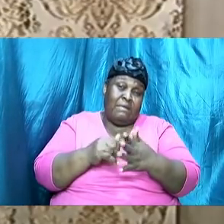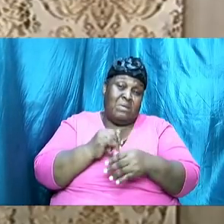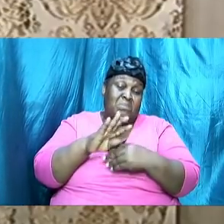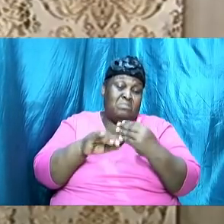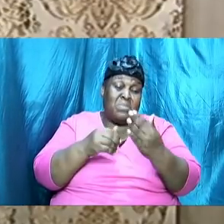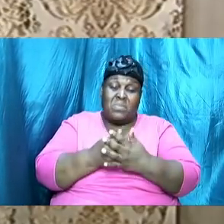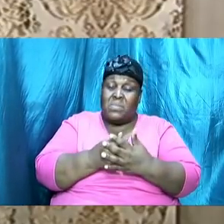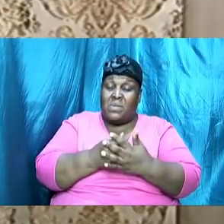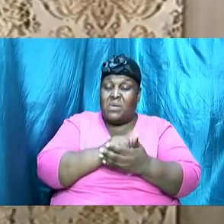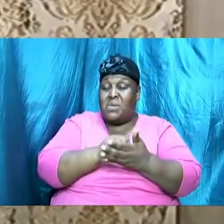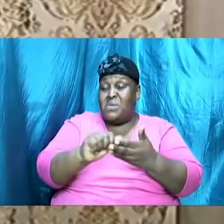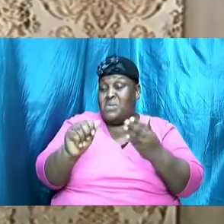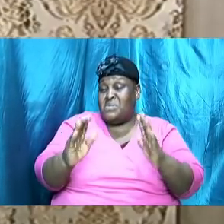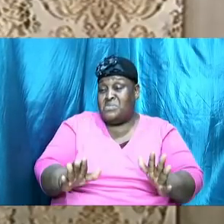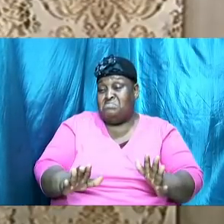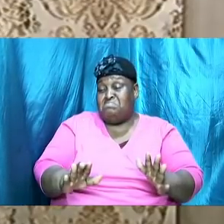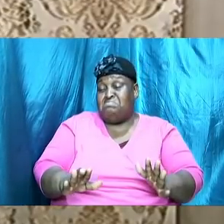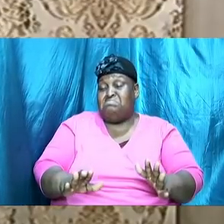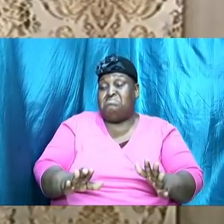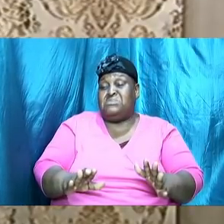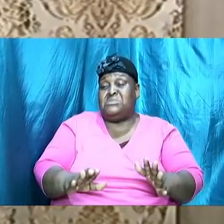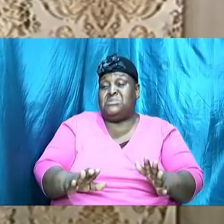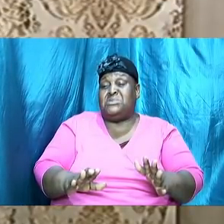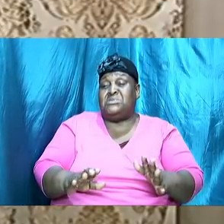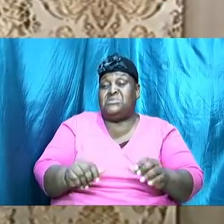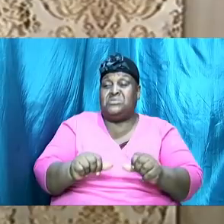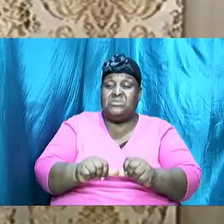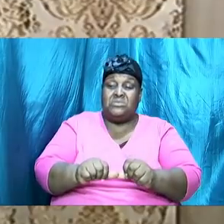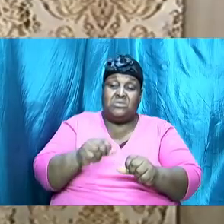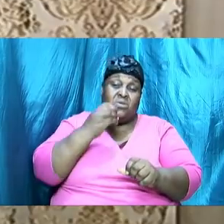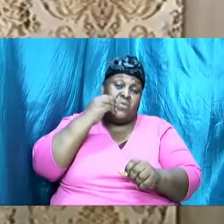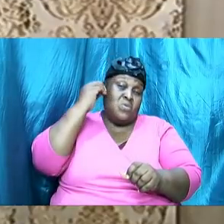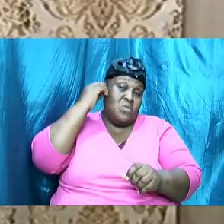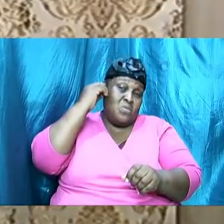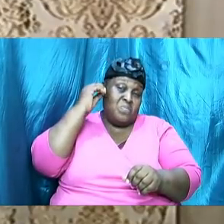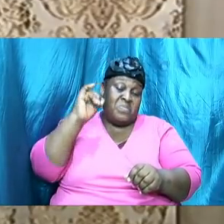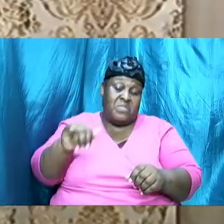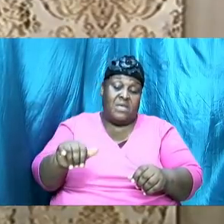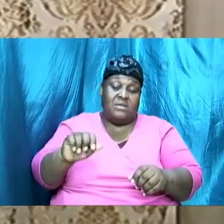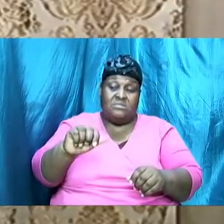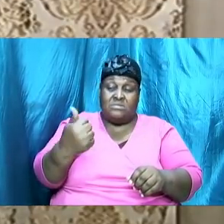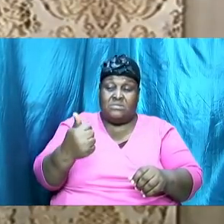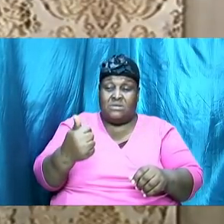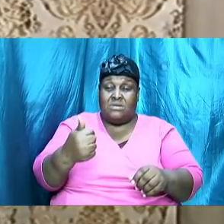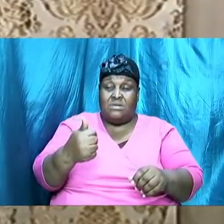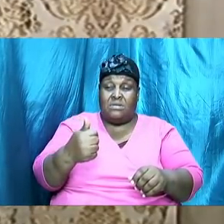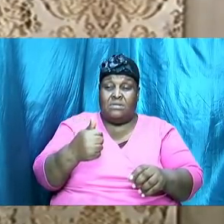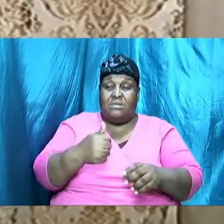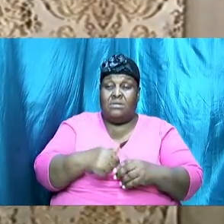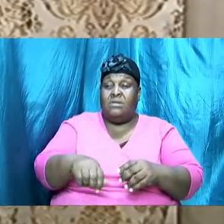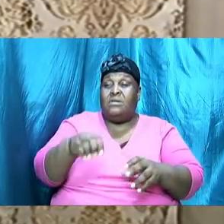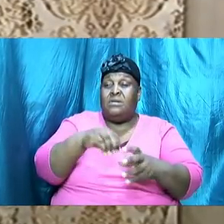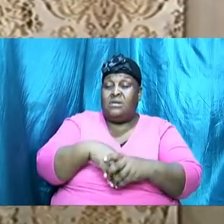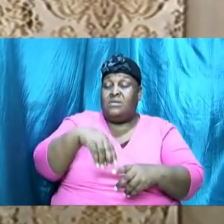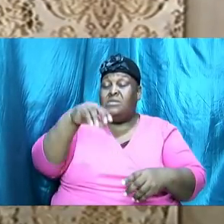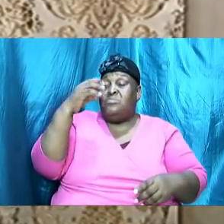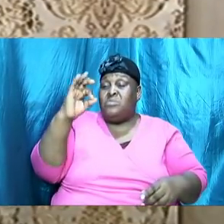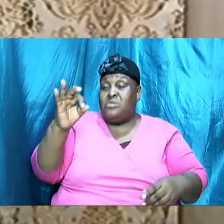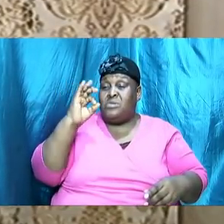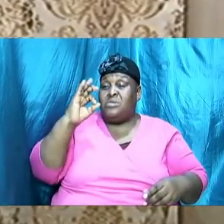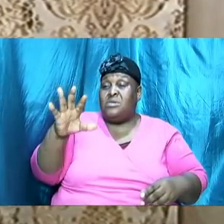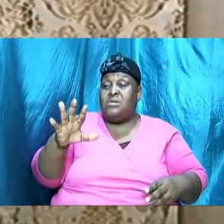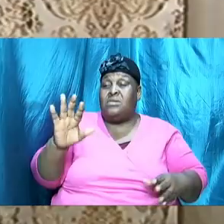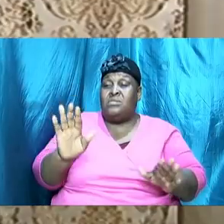save the 10 that will come out and that 10 will have in it the preacher, the